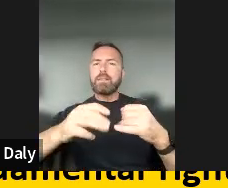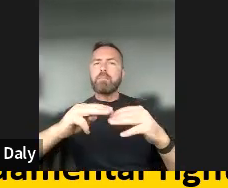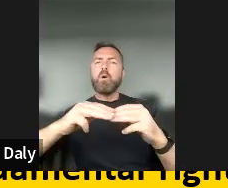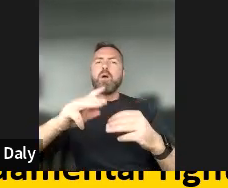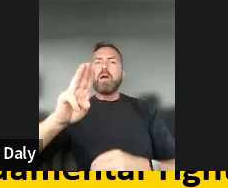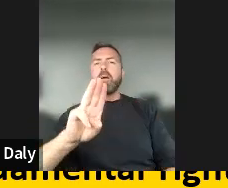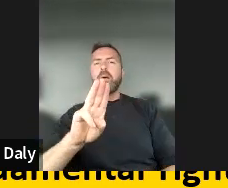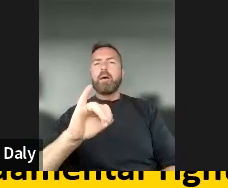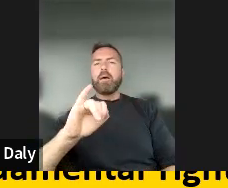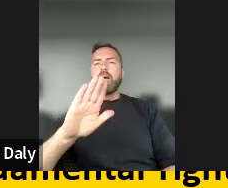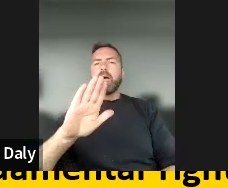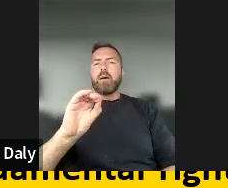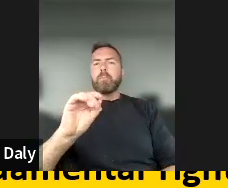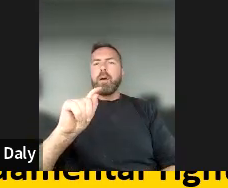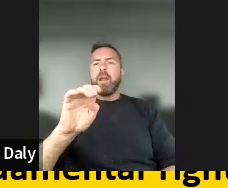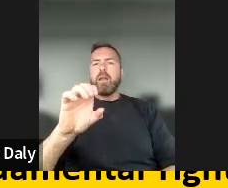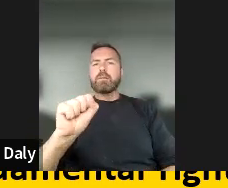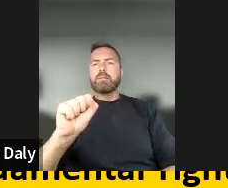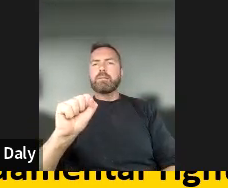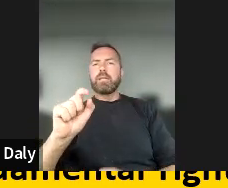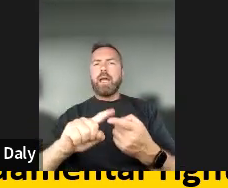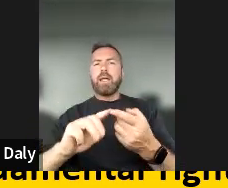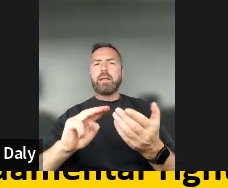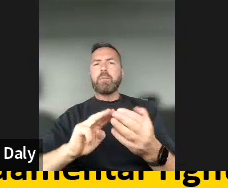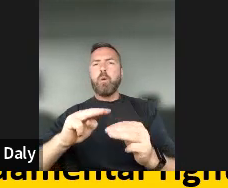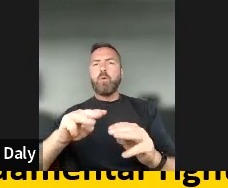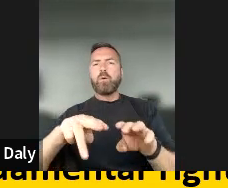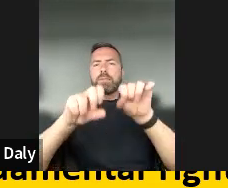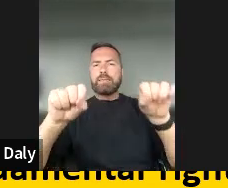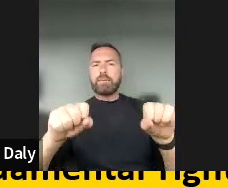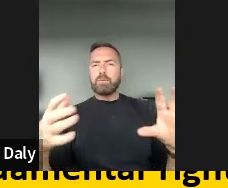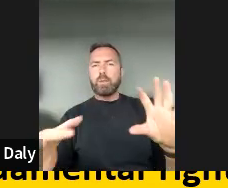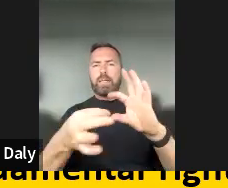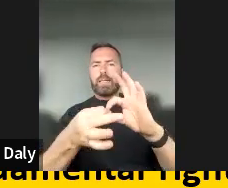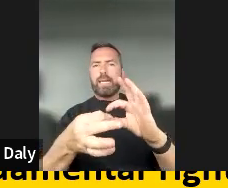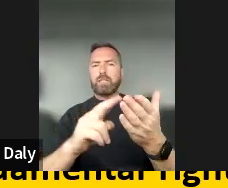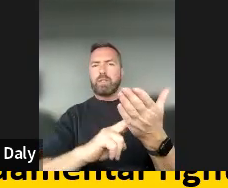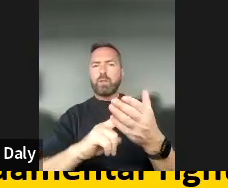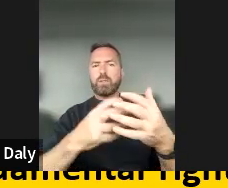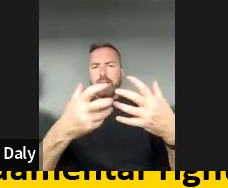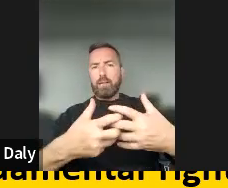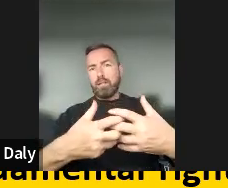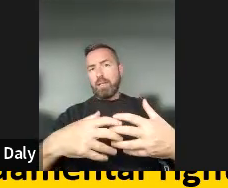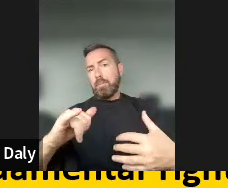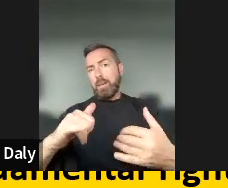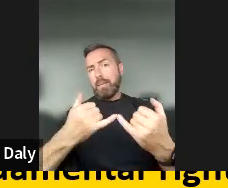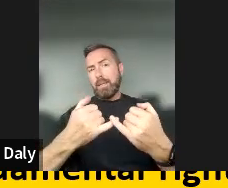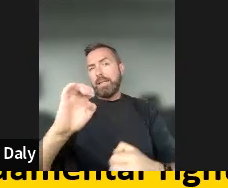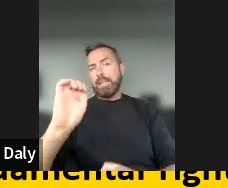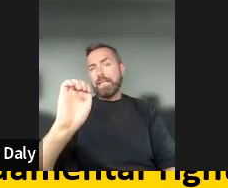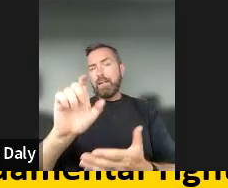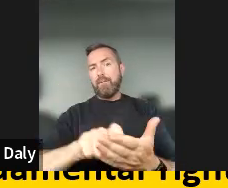new methods of engagement using technology. And one of them could be e-voting at the next European elections,